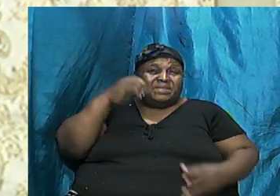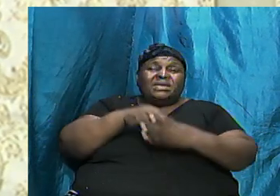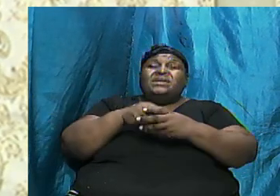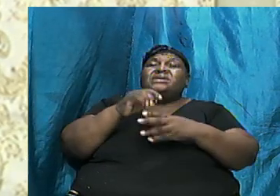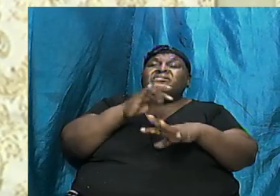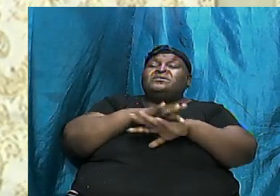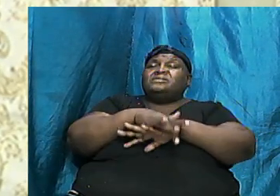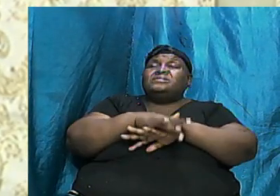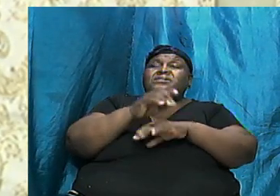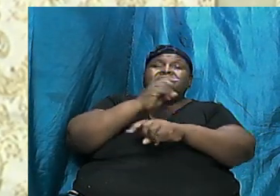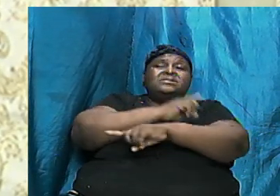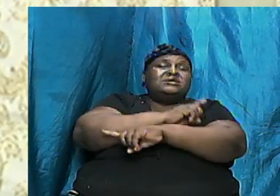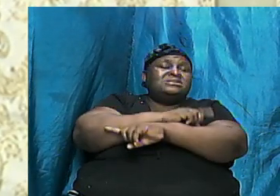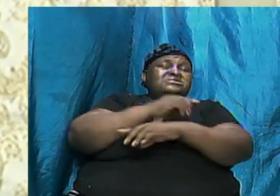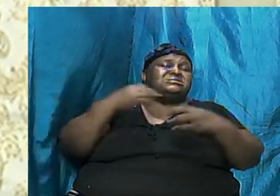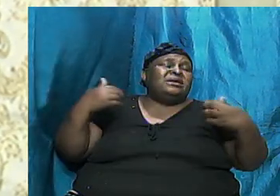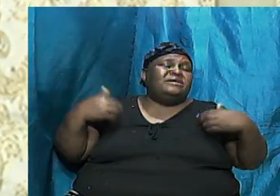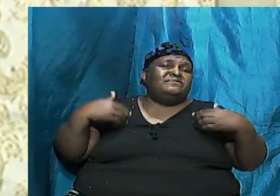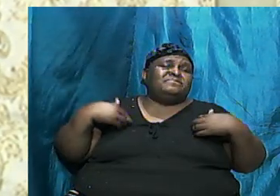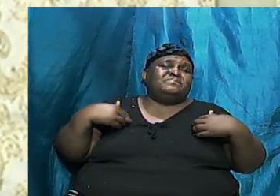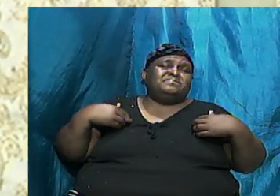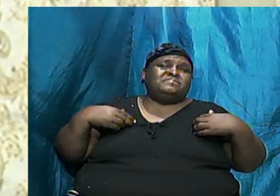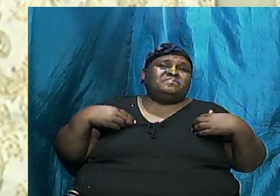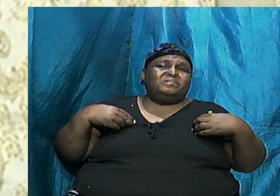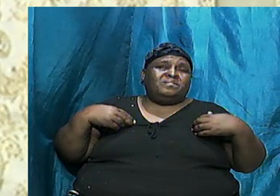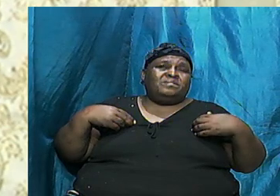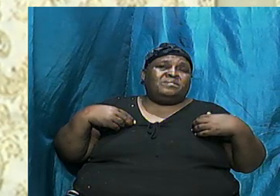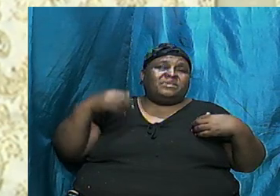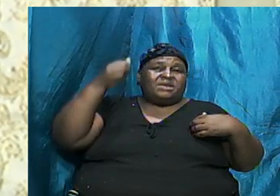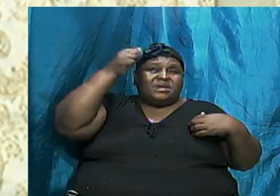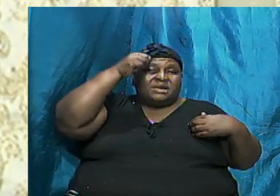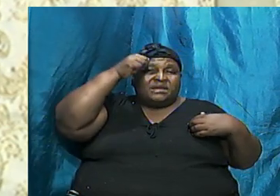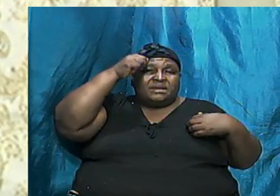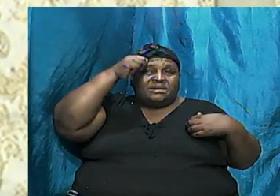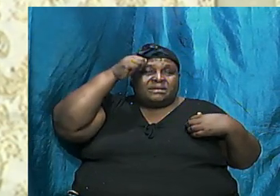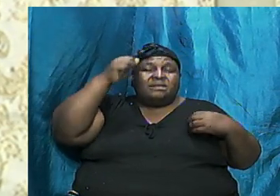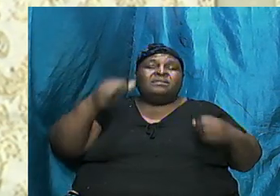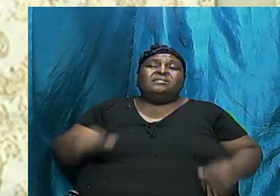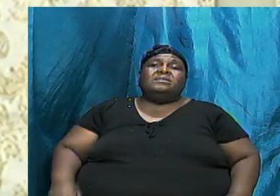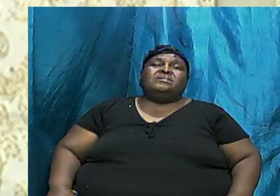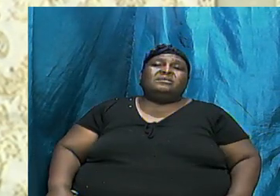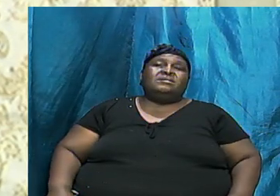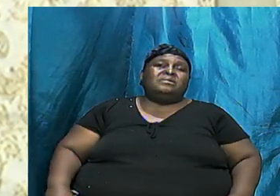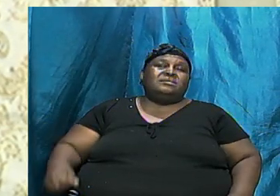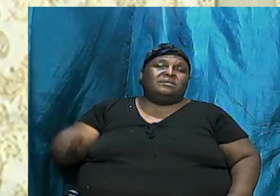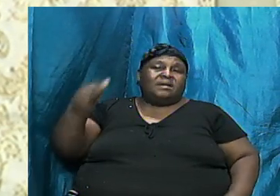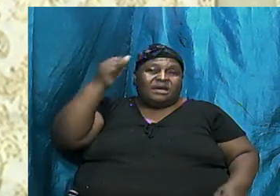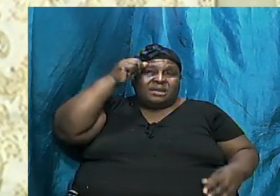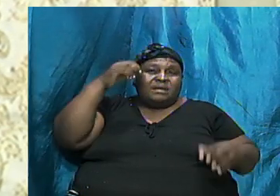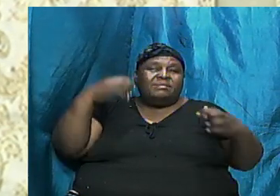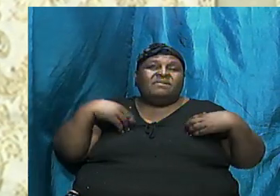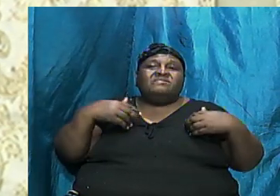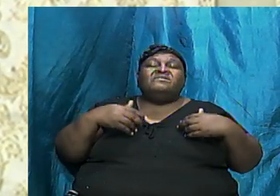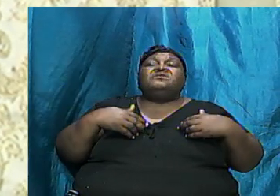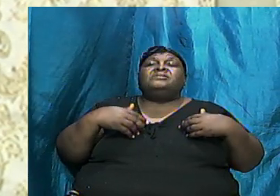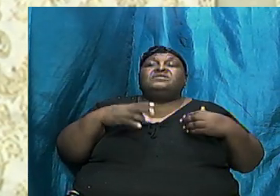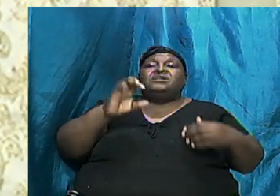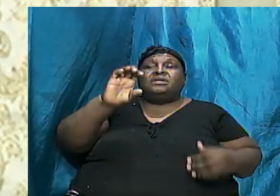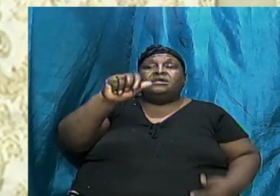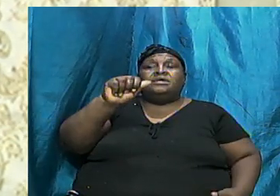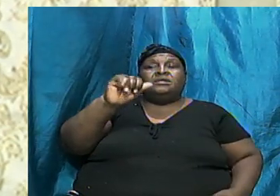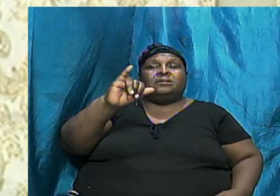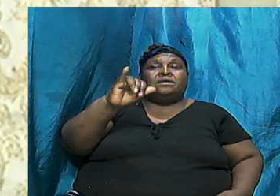Days When We Had Adam And Then Adam Had His Son Cain And Then Cain